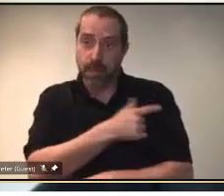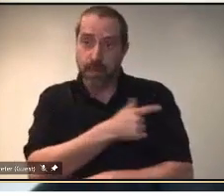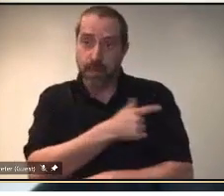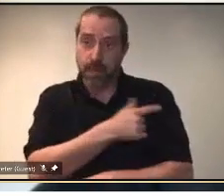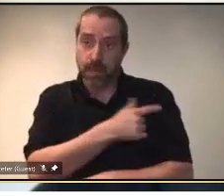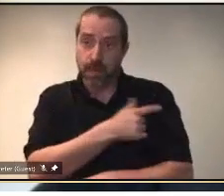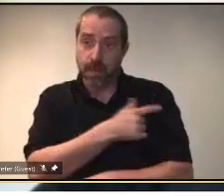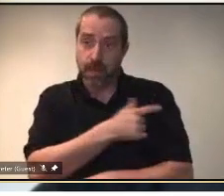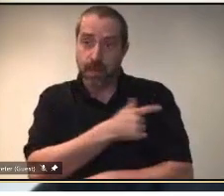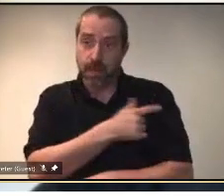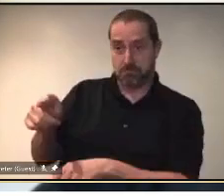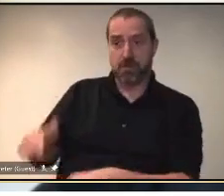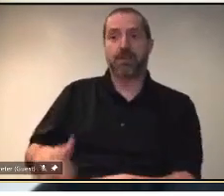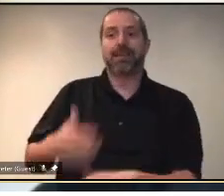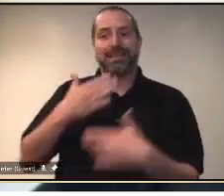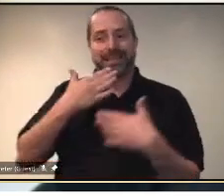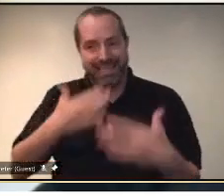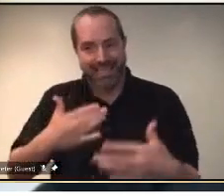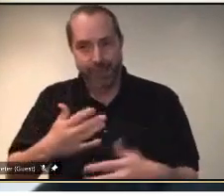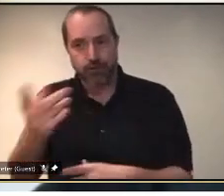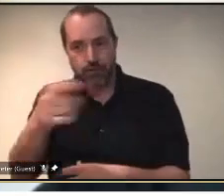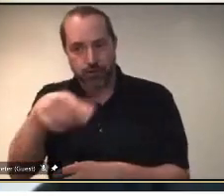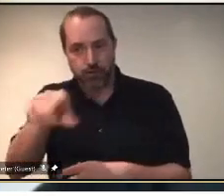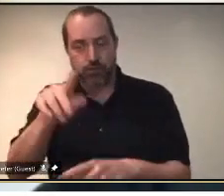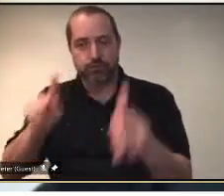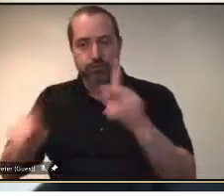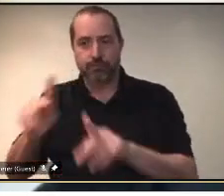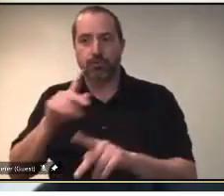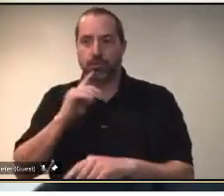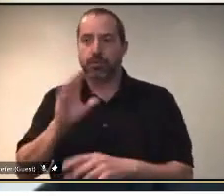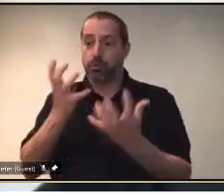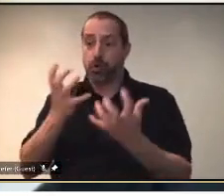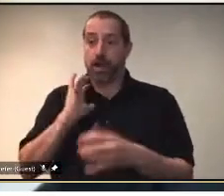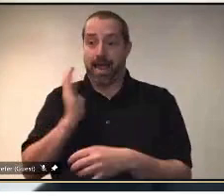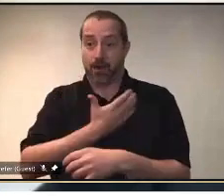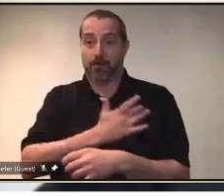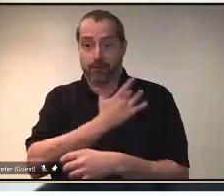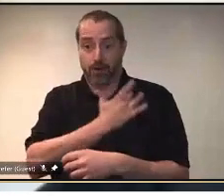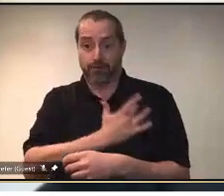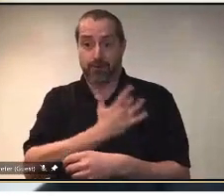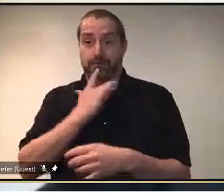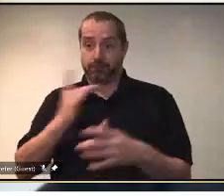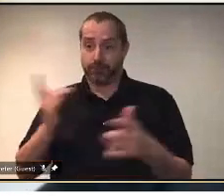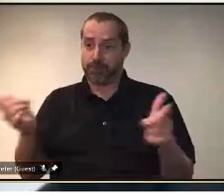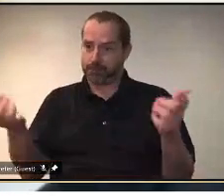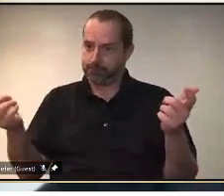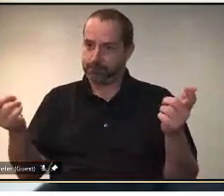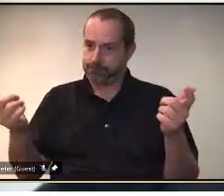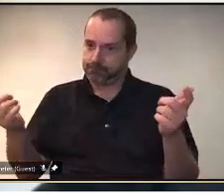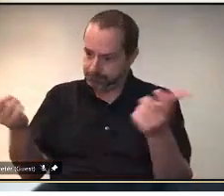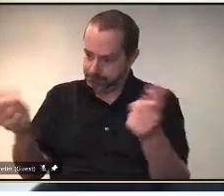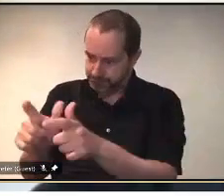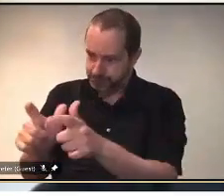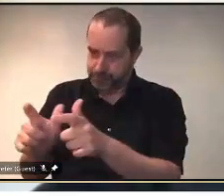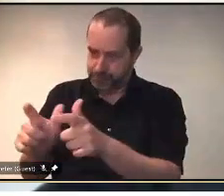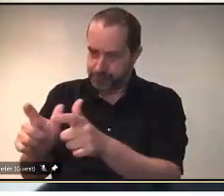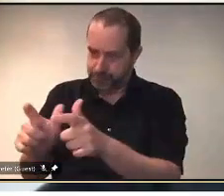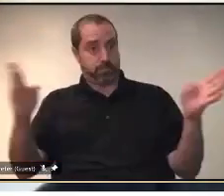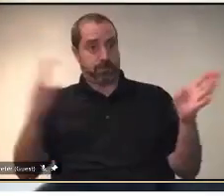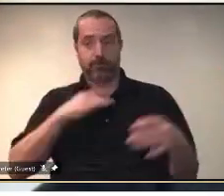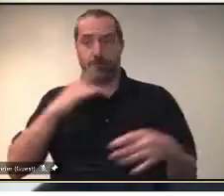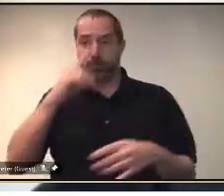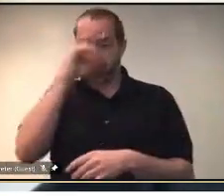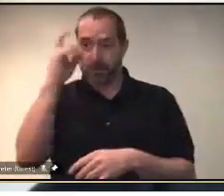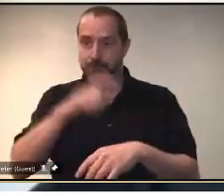to get our province back to where we want it to be and enjoy summer and enjoy things moving forward. Dr. Shahab, could you touch on that specific area?